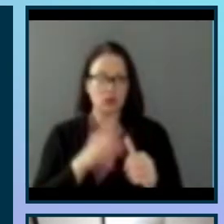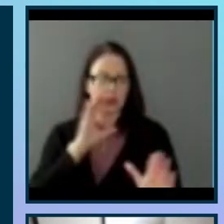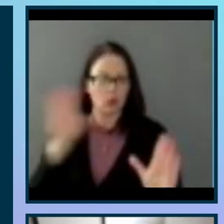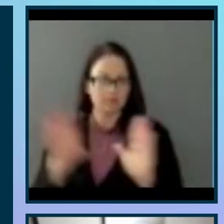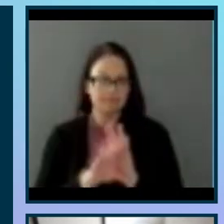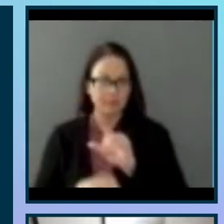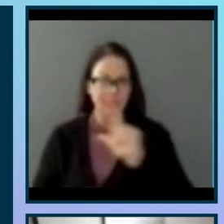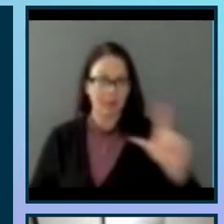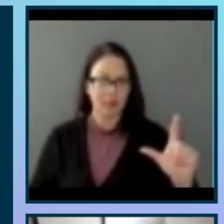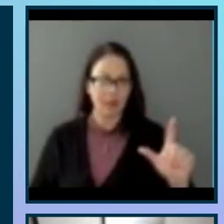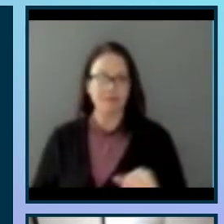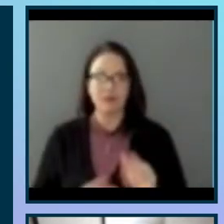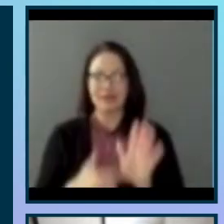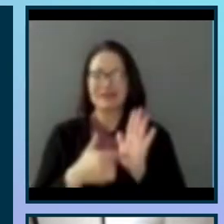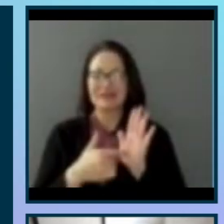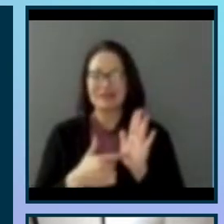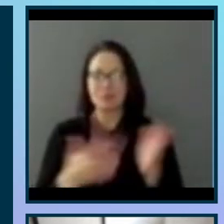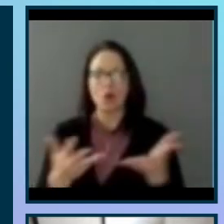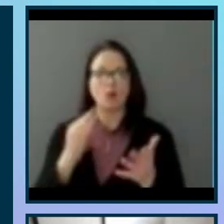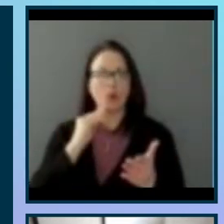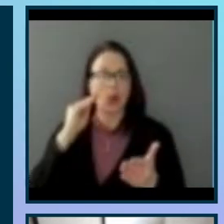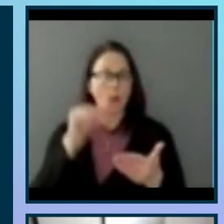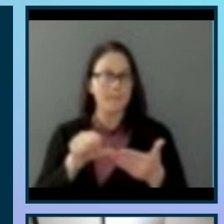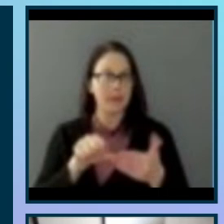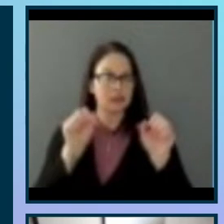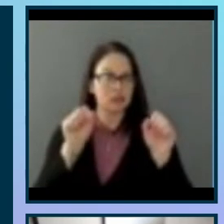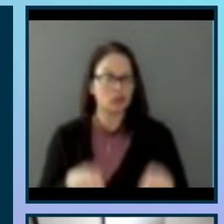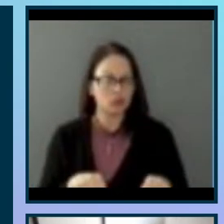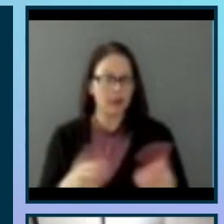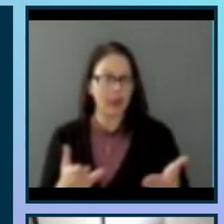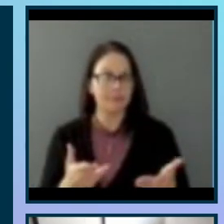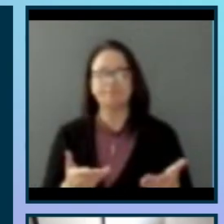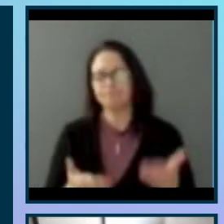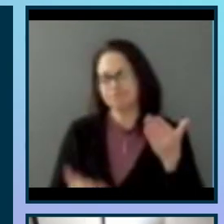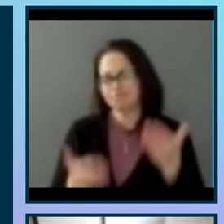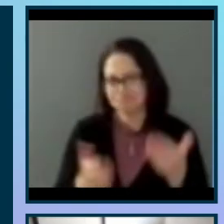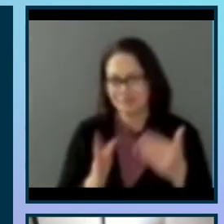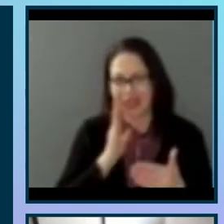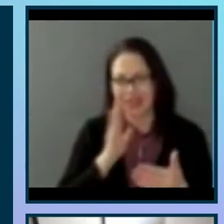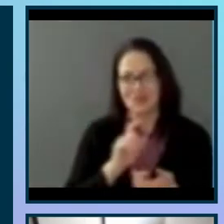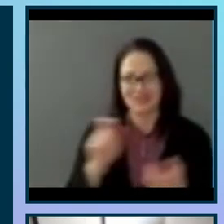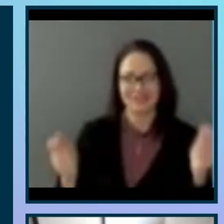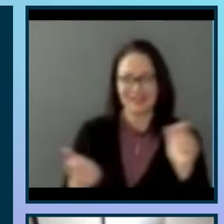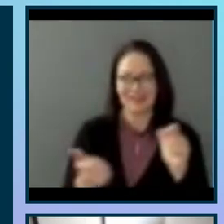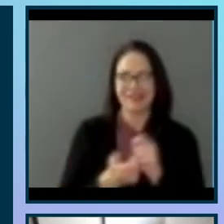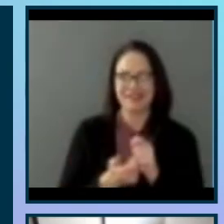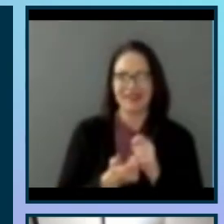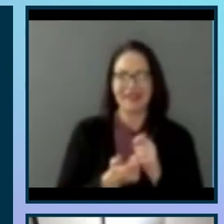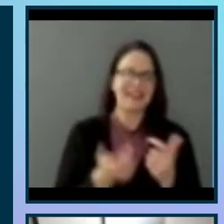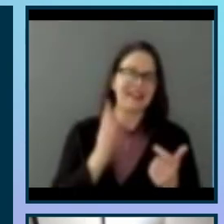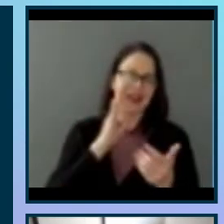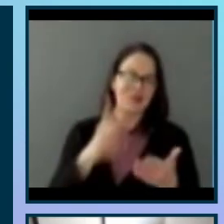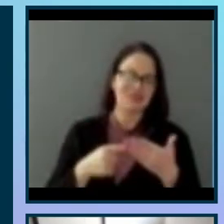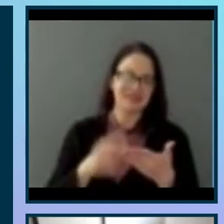is an example of what the home page could be. It's likely to change from this a lot since we've we I'll discuss in a little